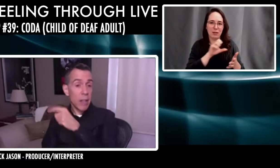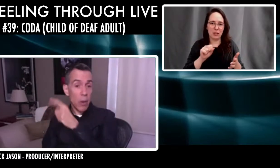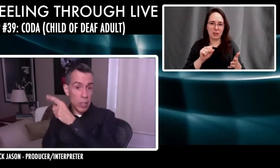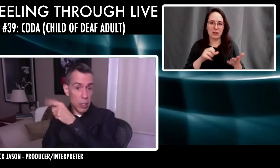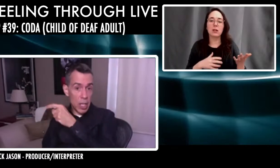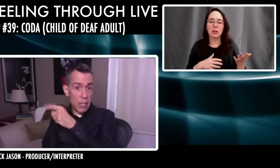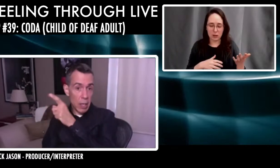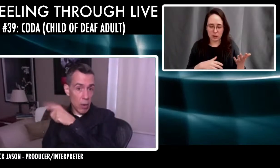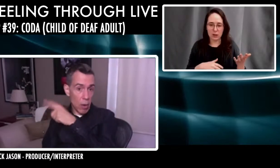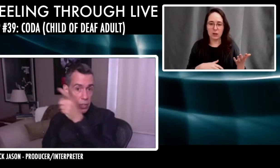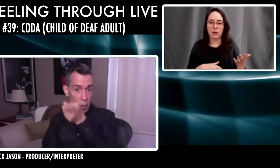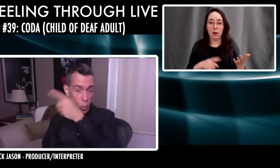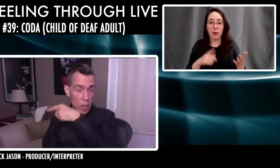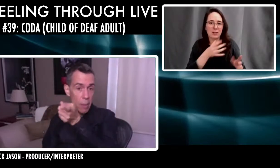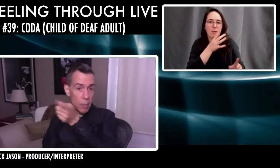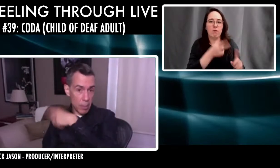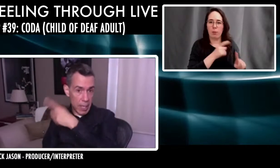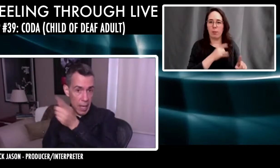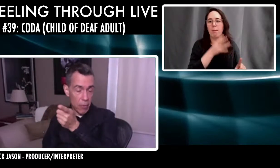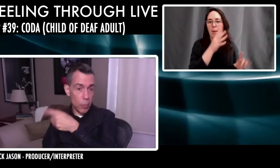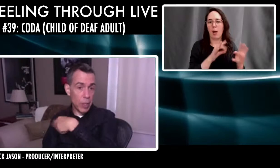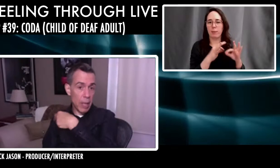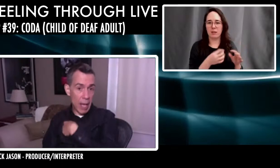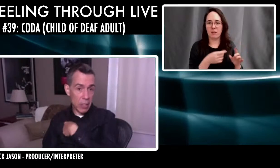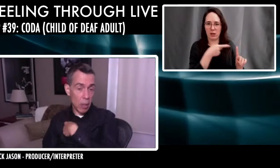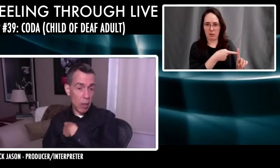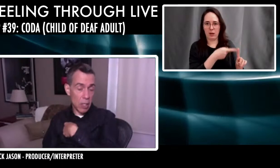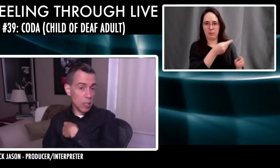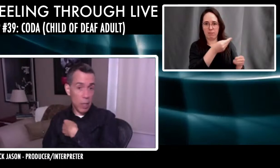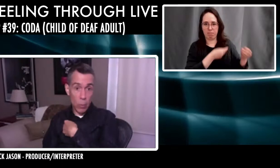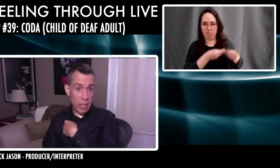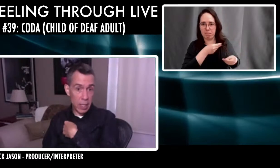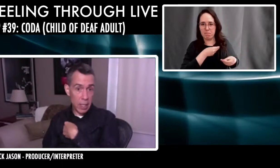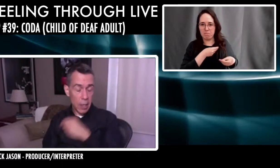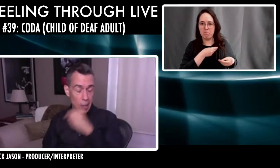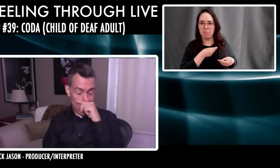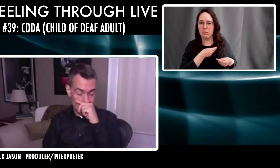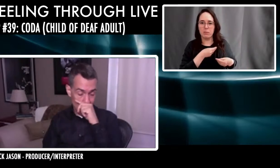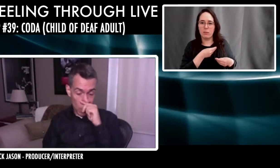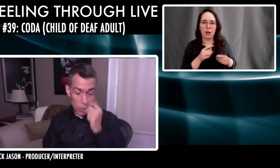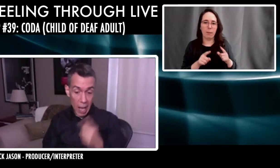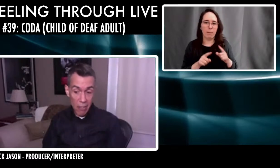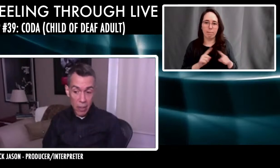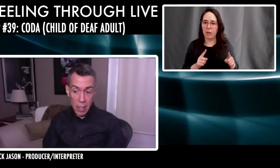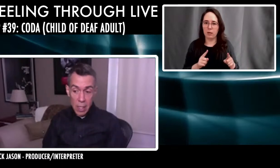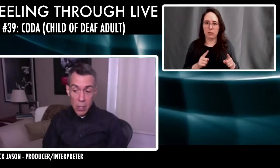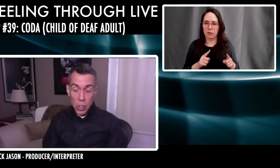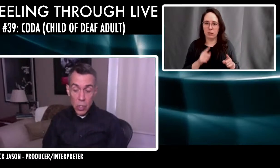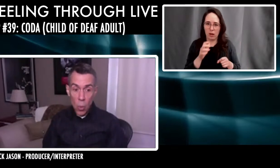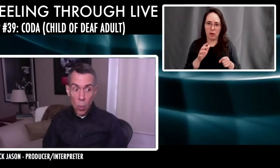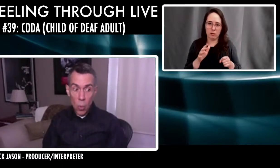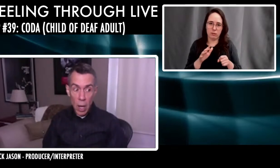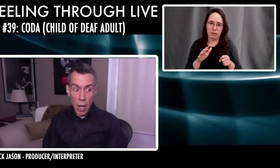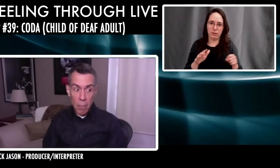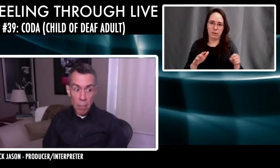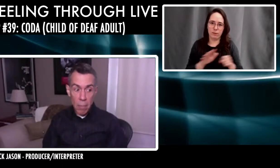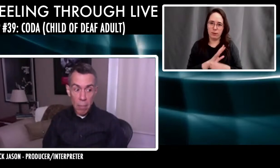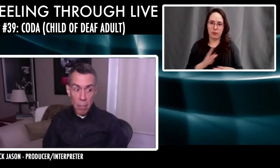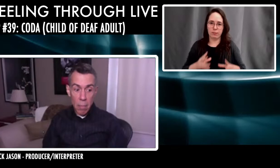be, there was the gene that caused either one of them to be deaf, but they passed it on to us, but that we didn't become deaf. So